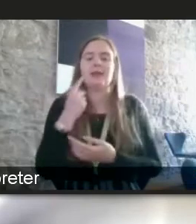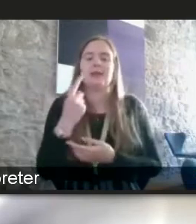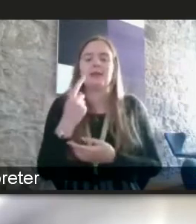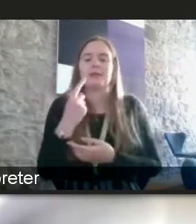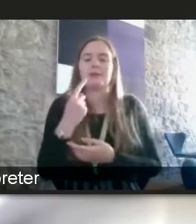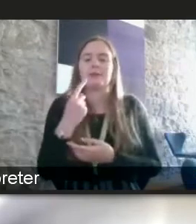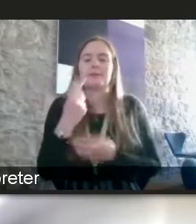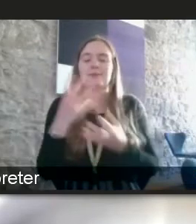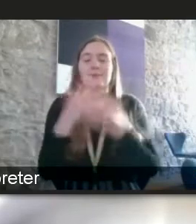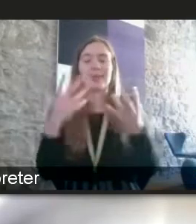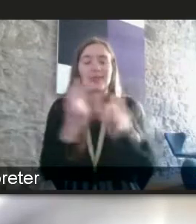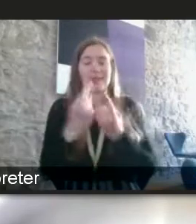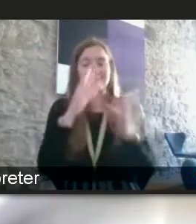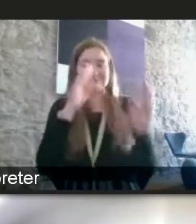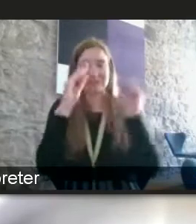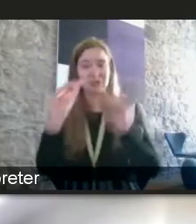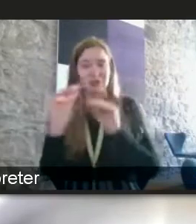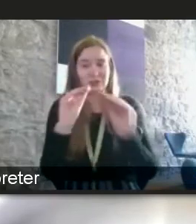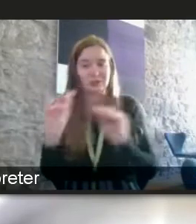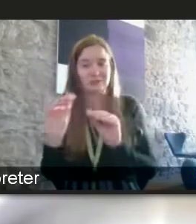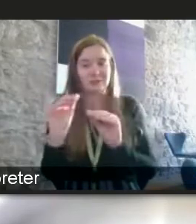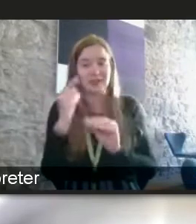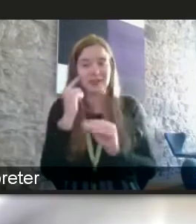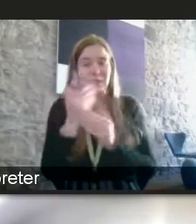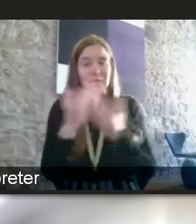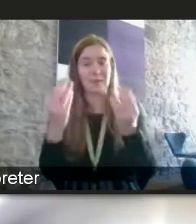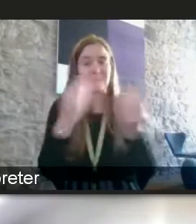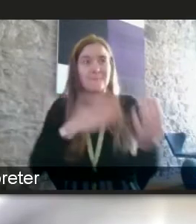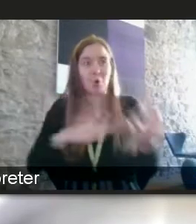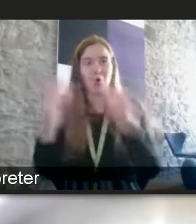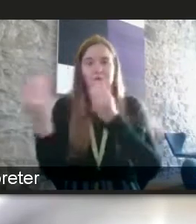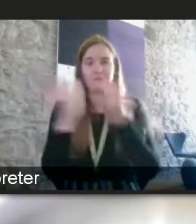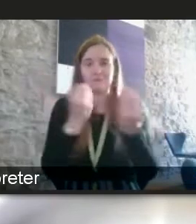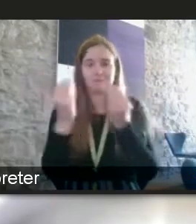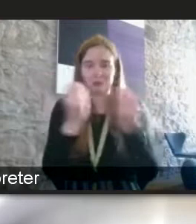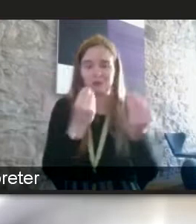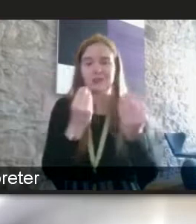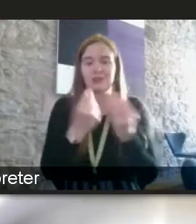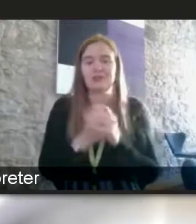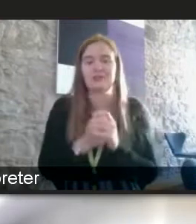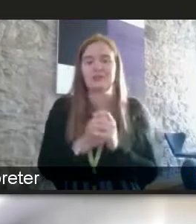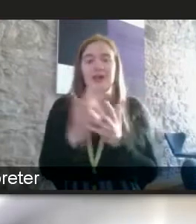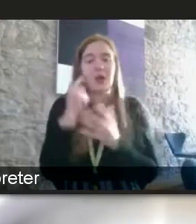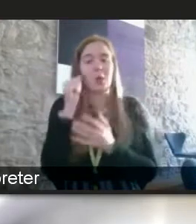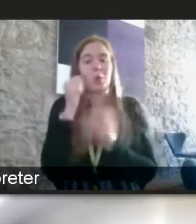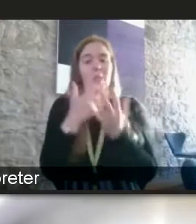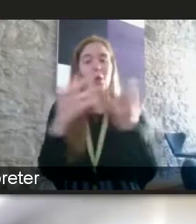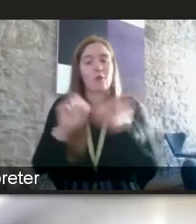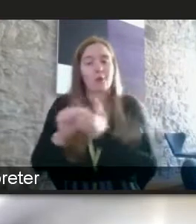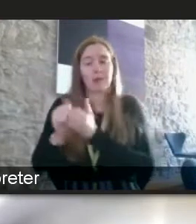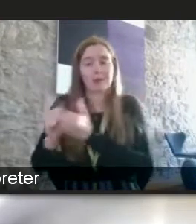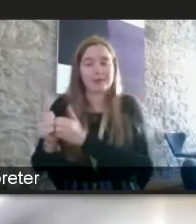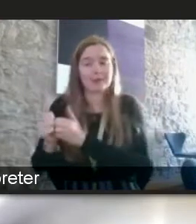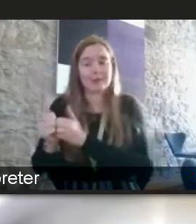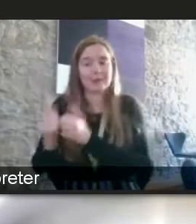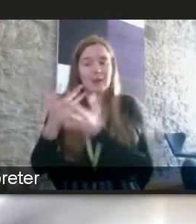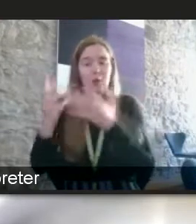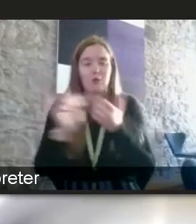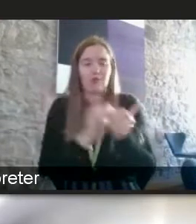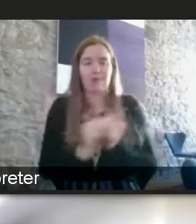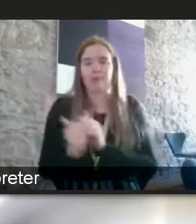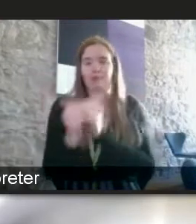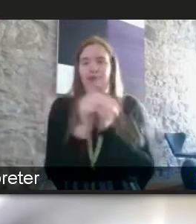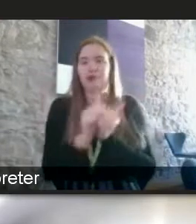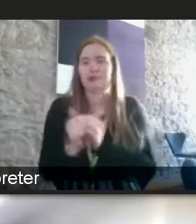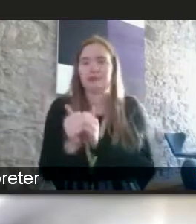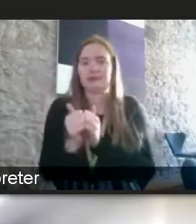education i think a lot of us need greater education and i do know a lot of colleagues and a lot of the collaborations i'm involved in